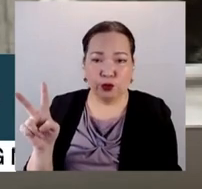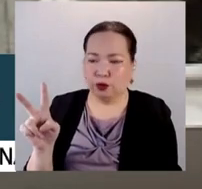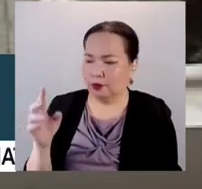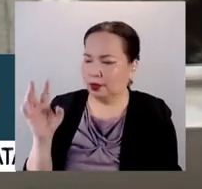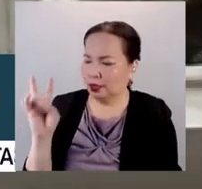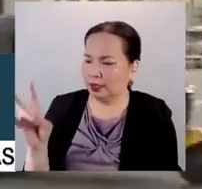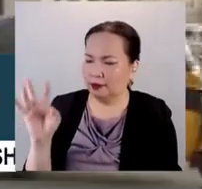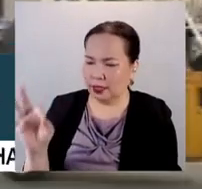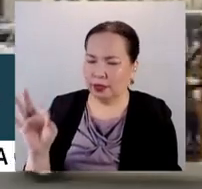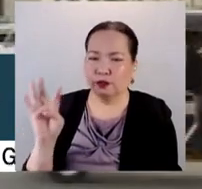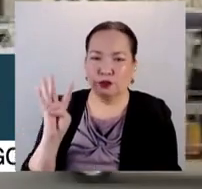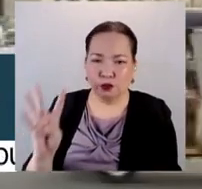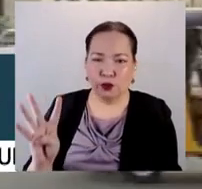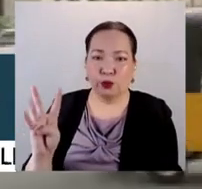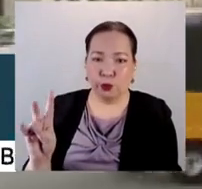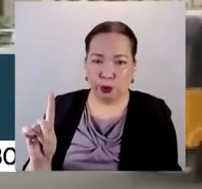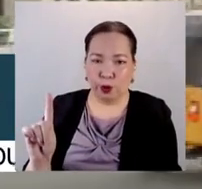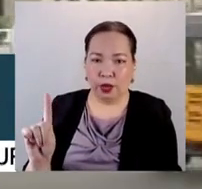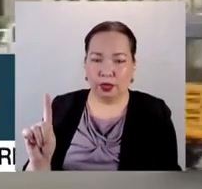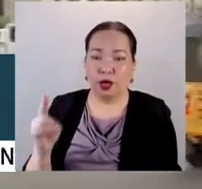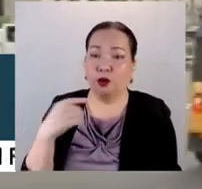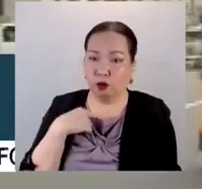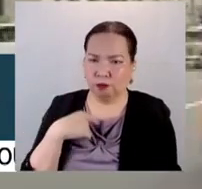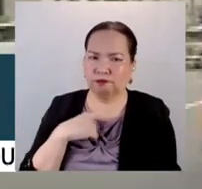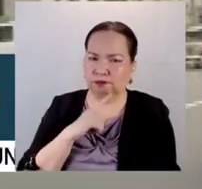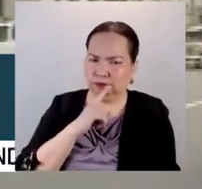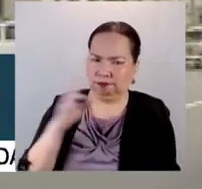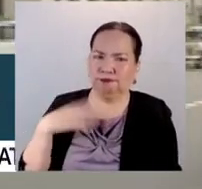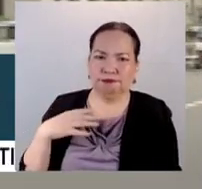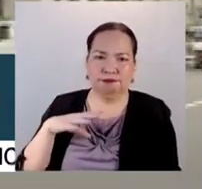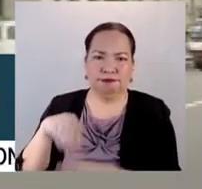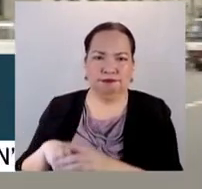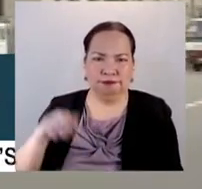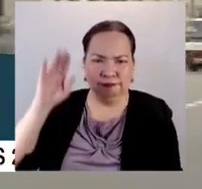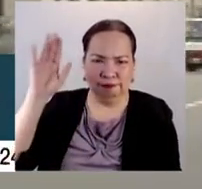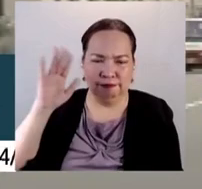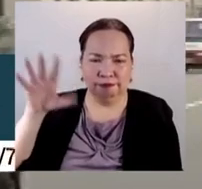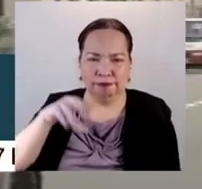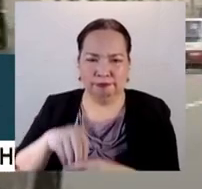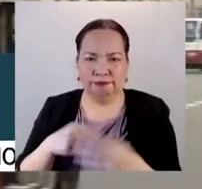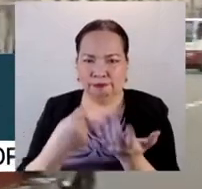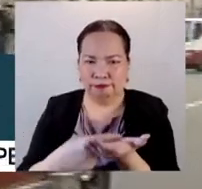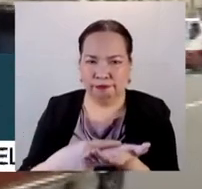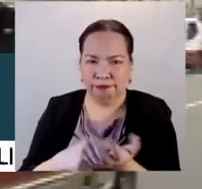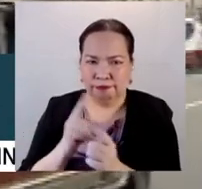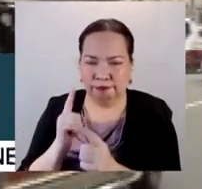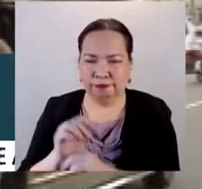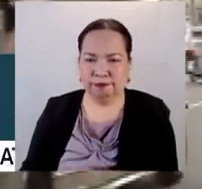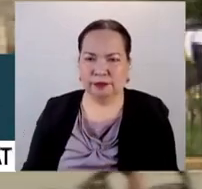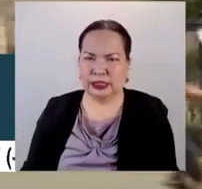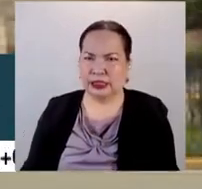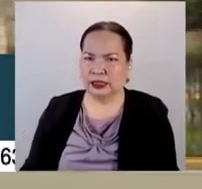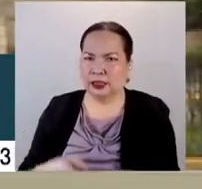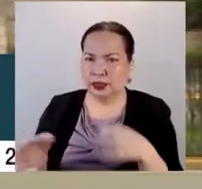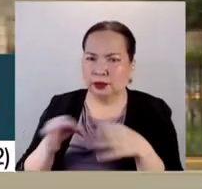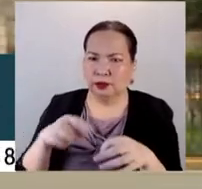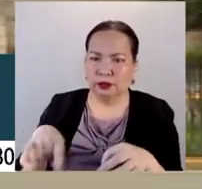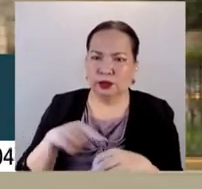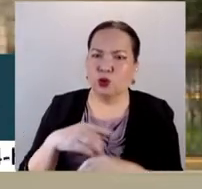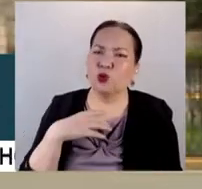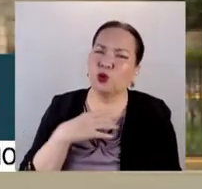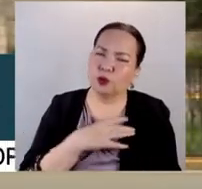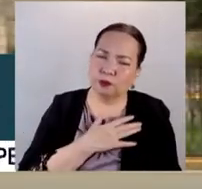guarantee you as a chairman, I will actively participate in such a deliberation. I will try to convince the members of Congress that,